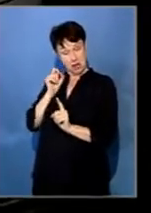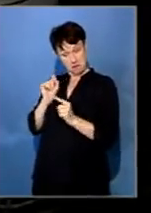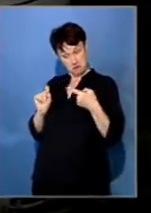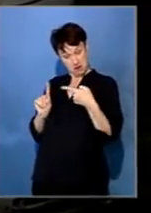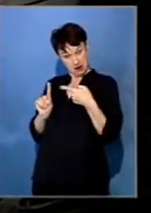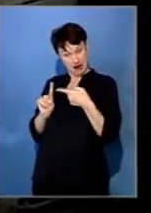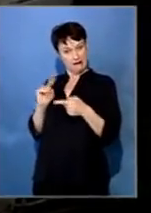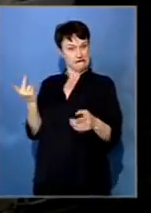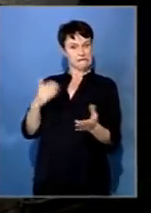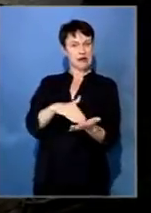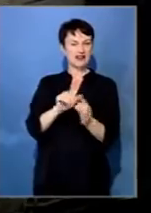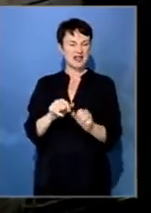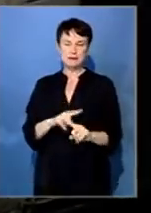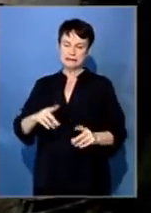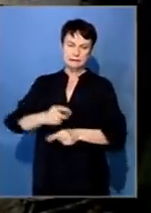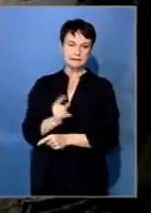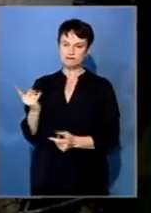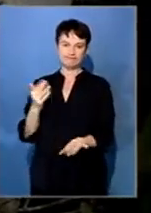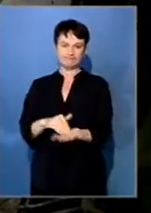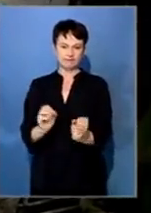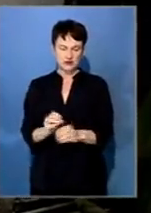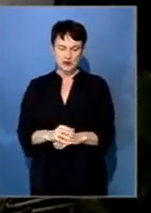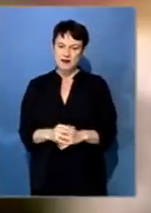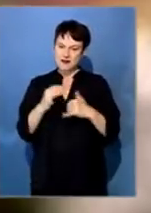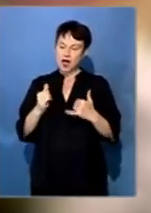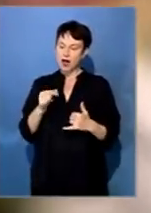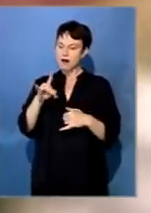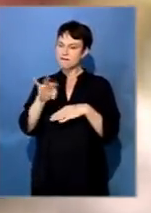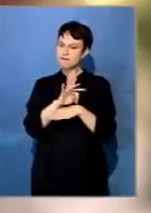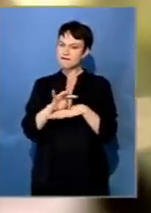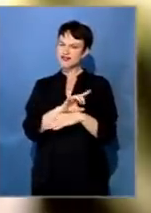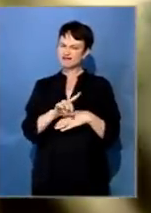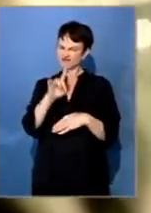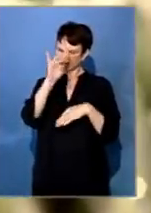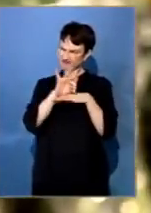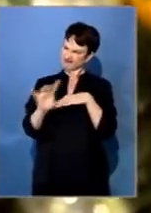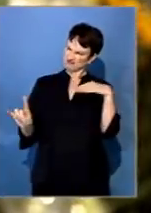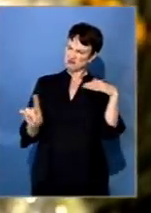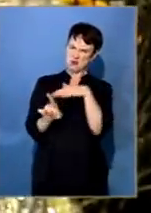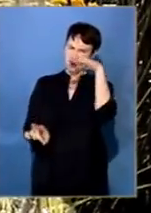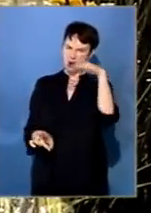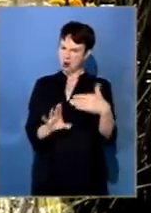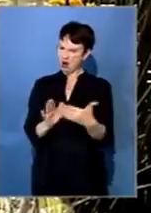be able to come forward. A case of culpable homicide is being investigated. We want justice for Baraka.